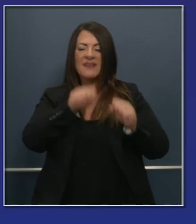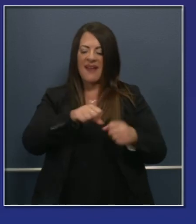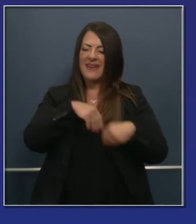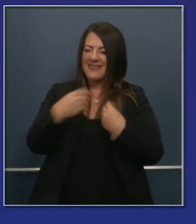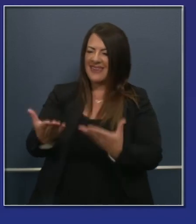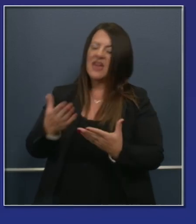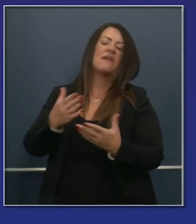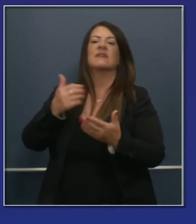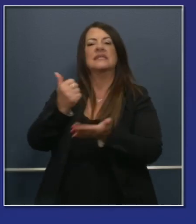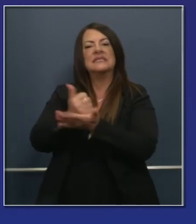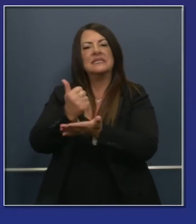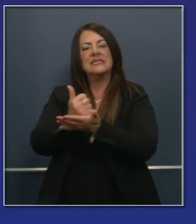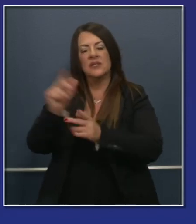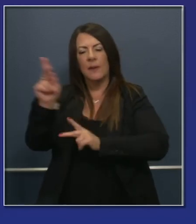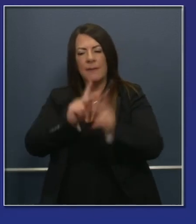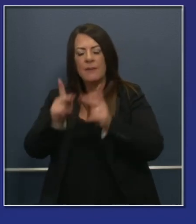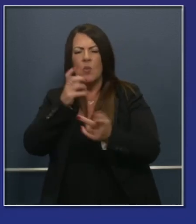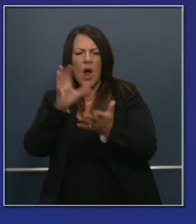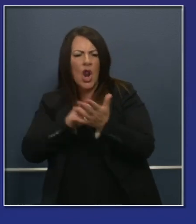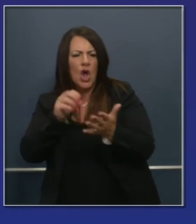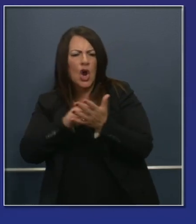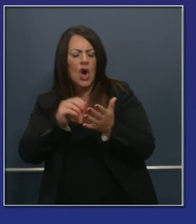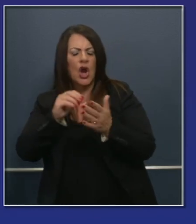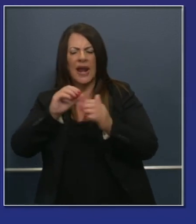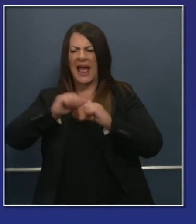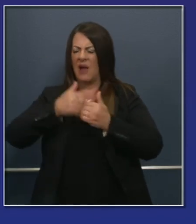assistance to people trying to learn online. We're